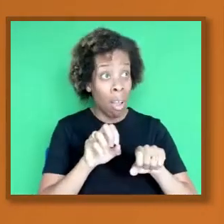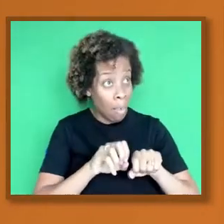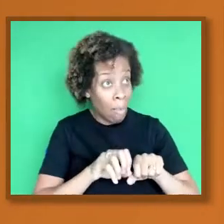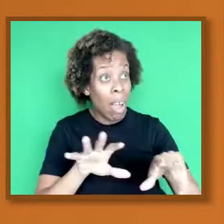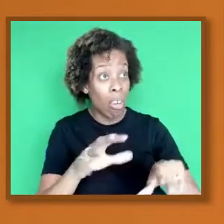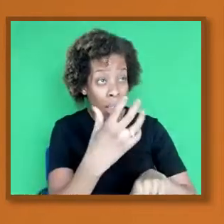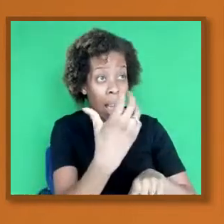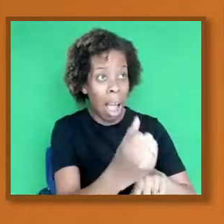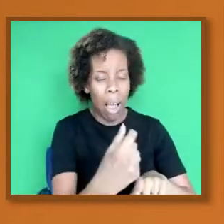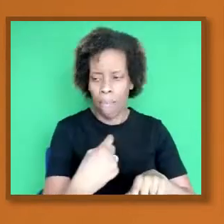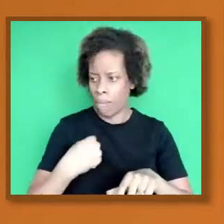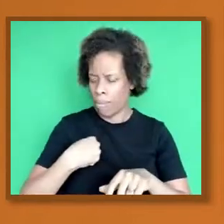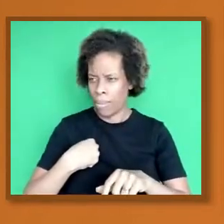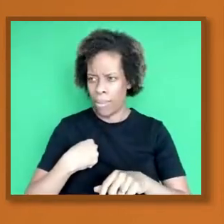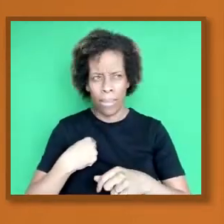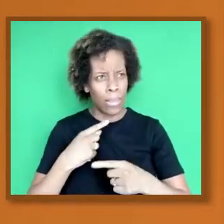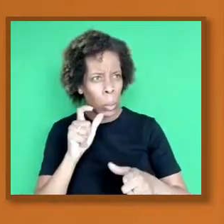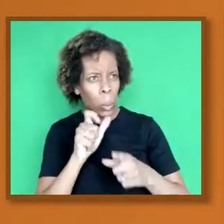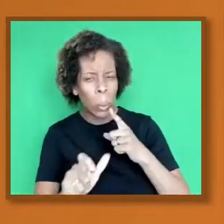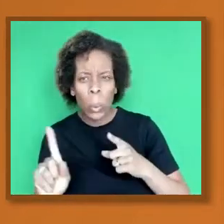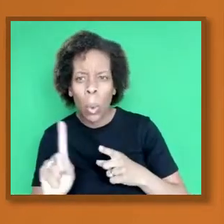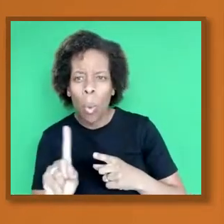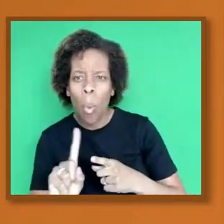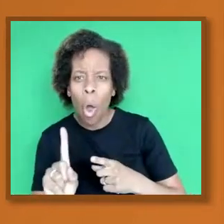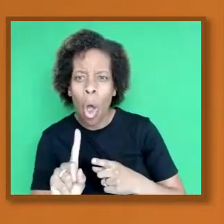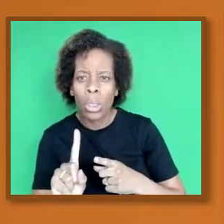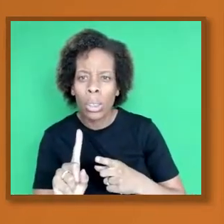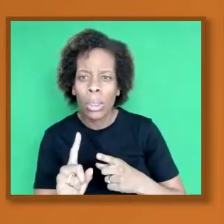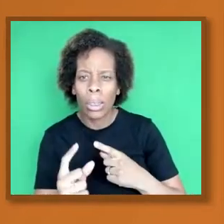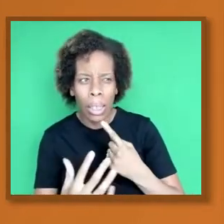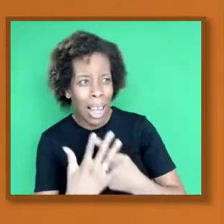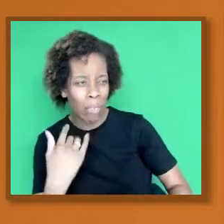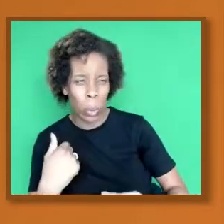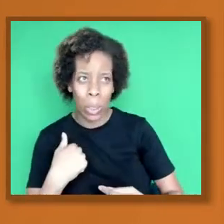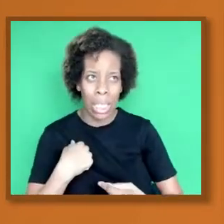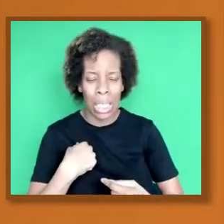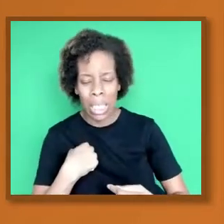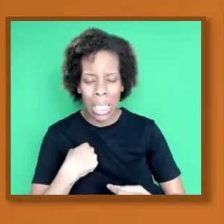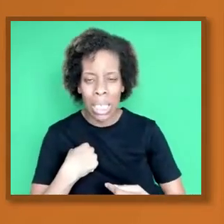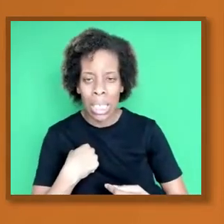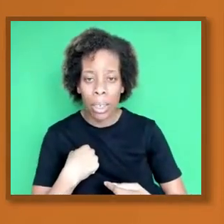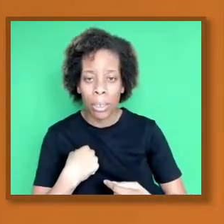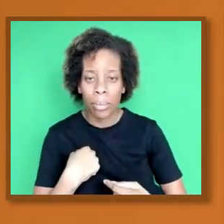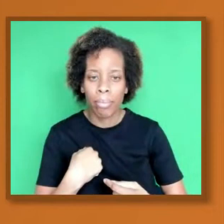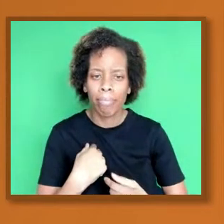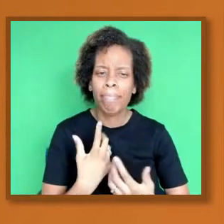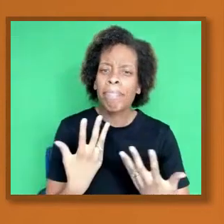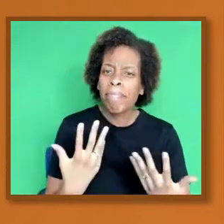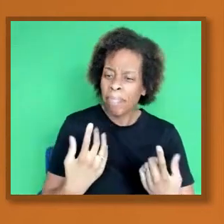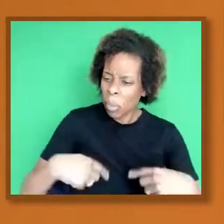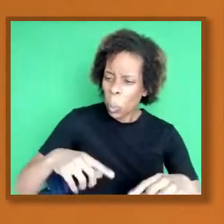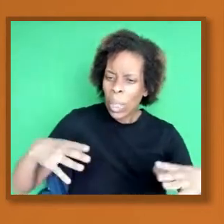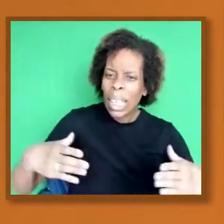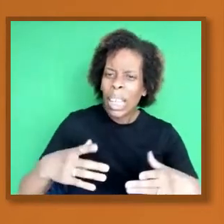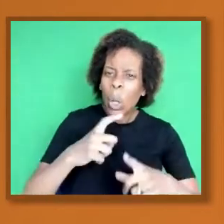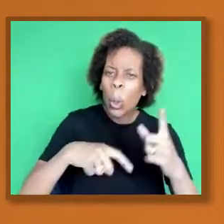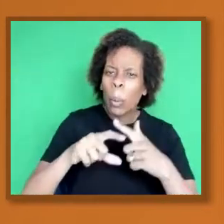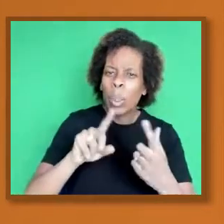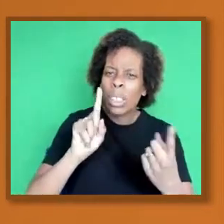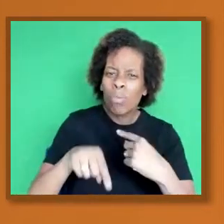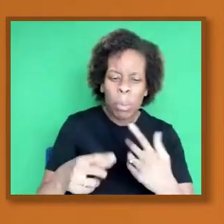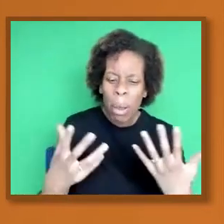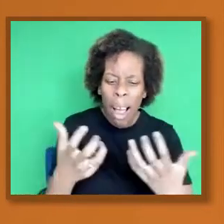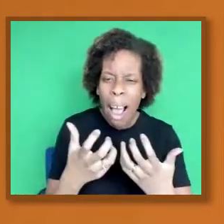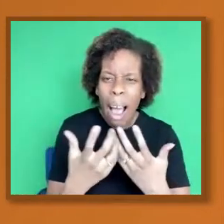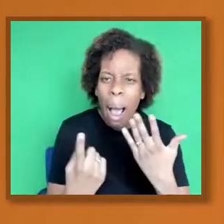So then how do we then respond? And in some ways, as we've always responded,